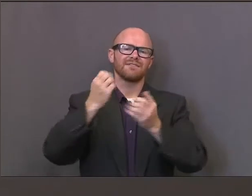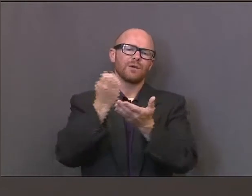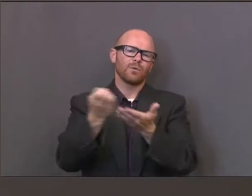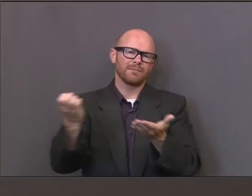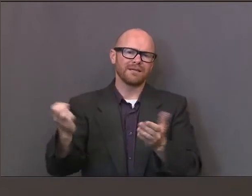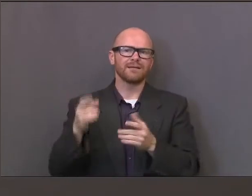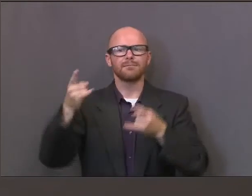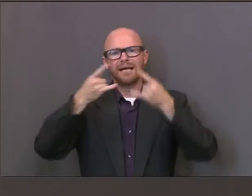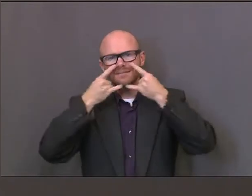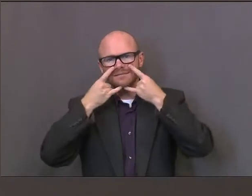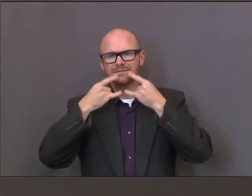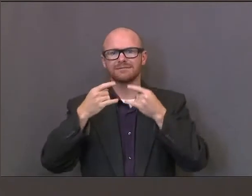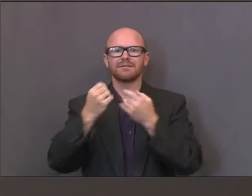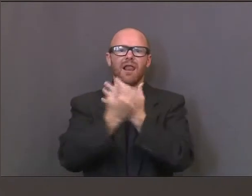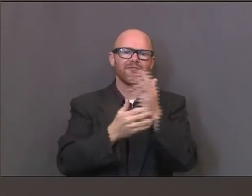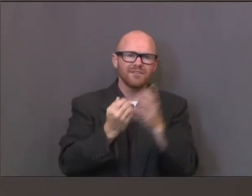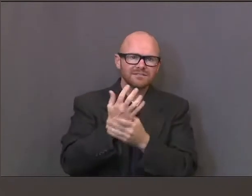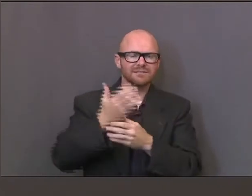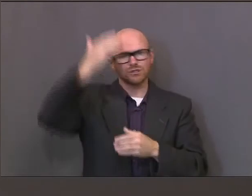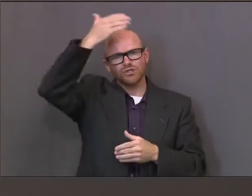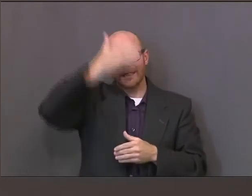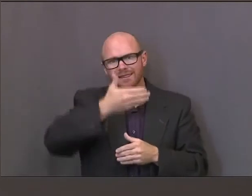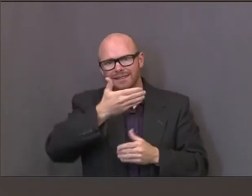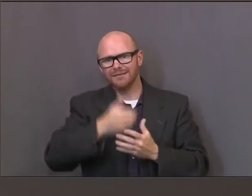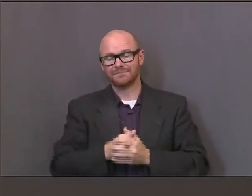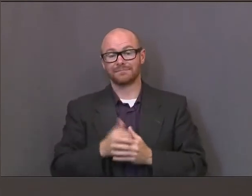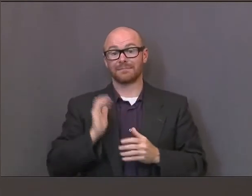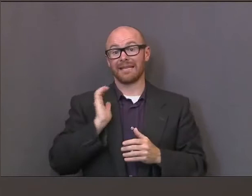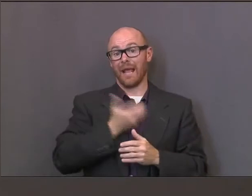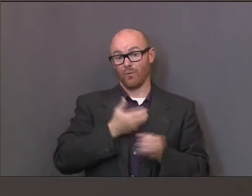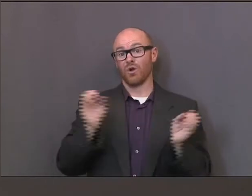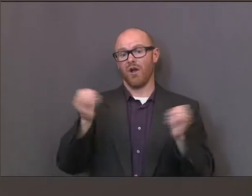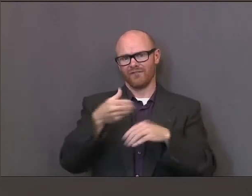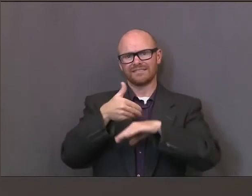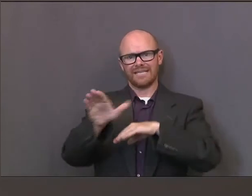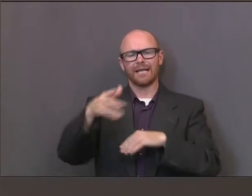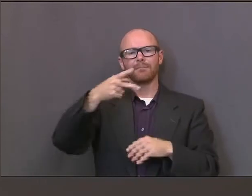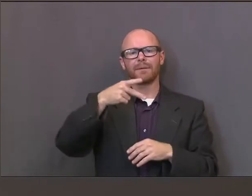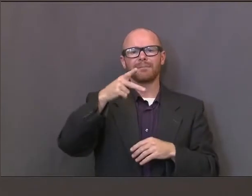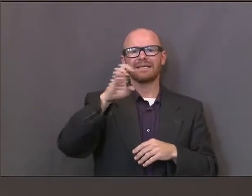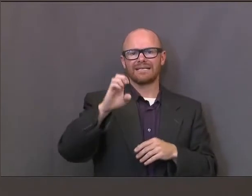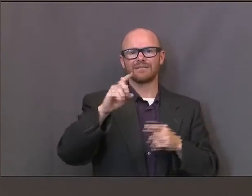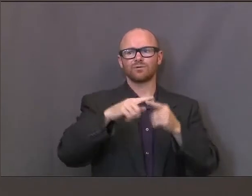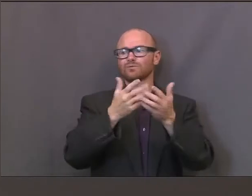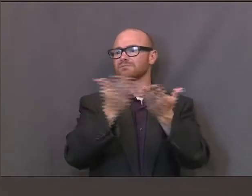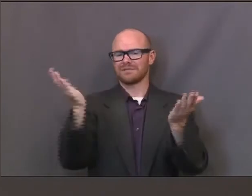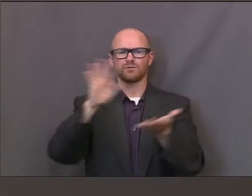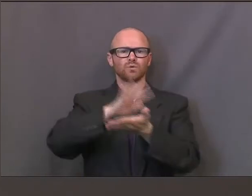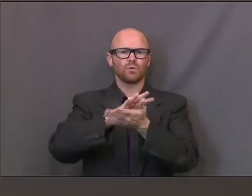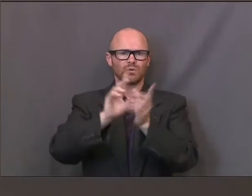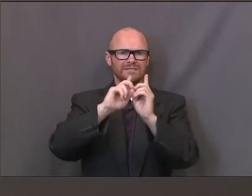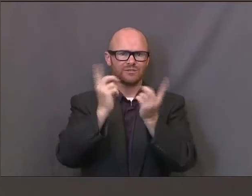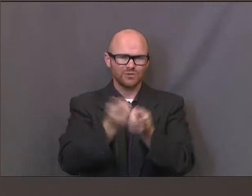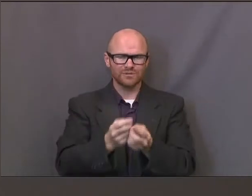responsible for that. In addition to that, our office sent PPE, some PPE out to districts, and then State Board of Education also